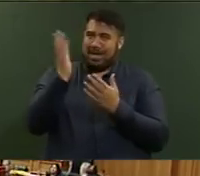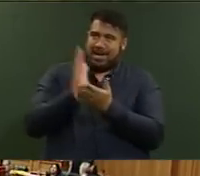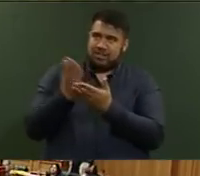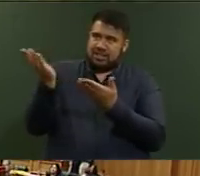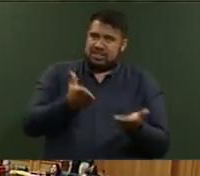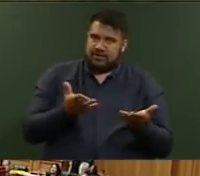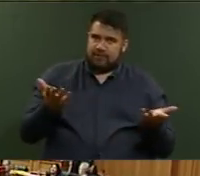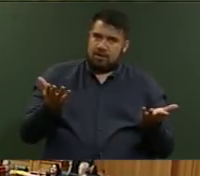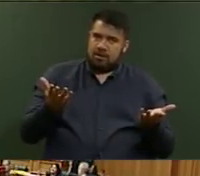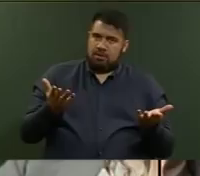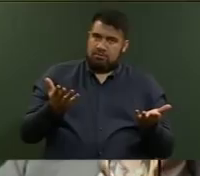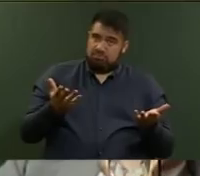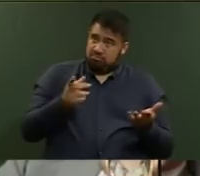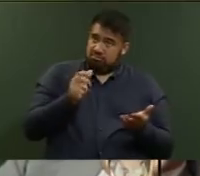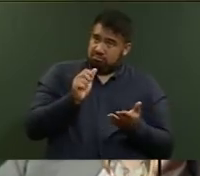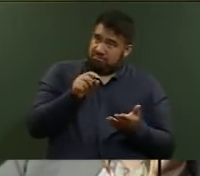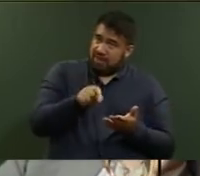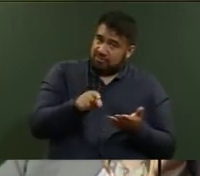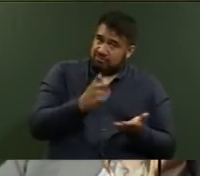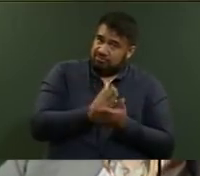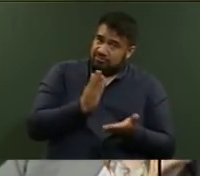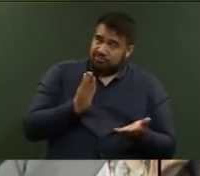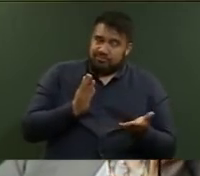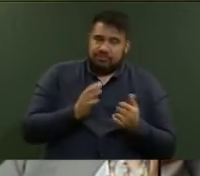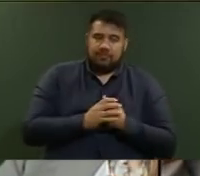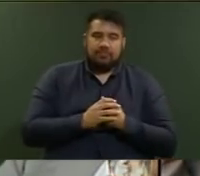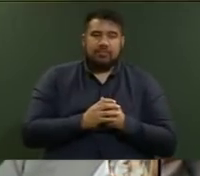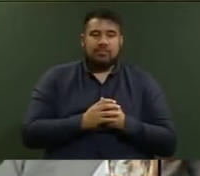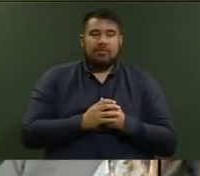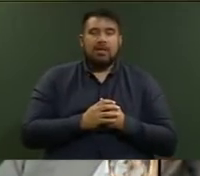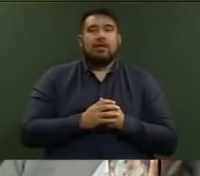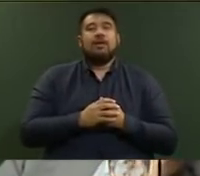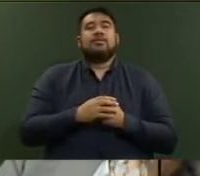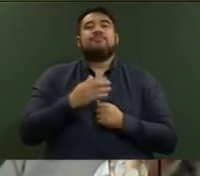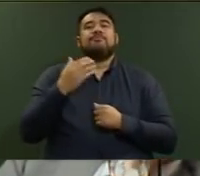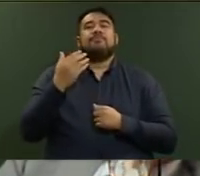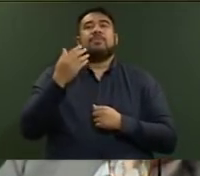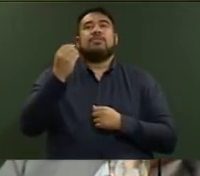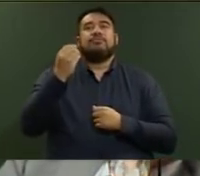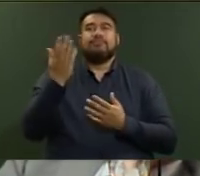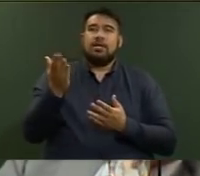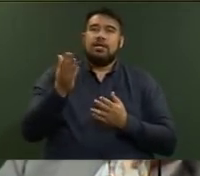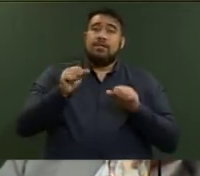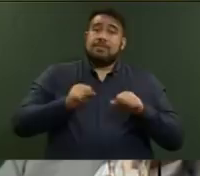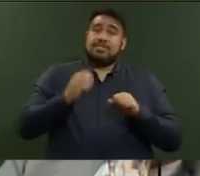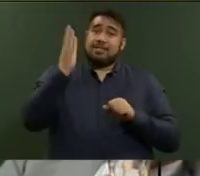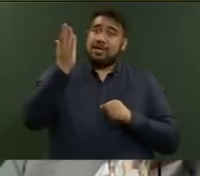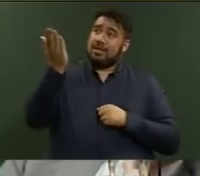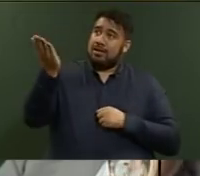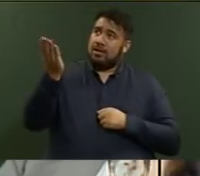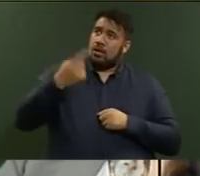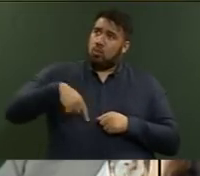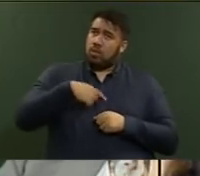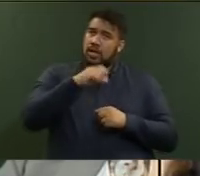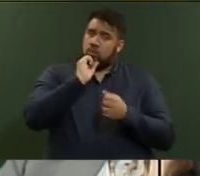Mr Speaker, we will be partnering with developers to